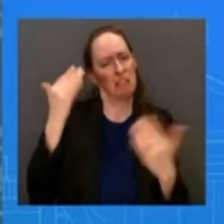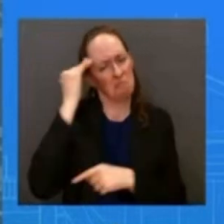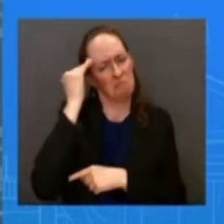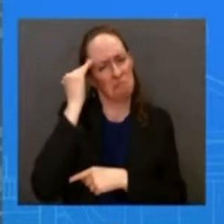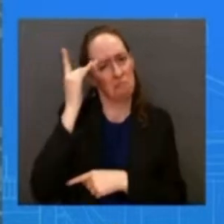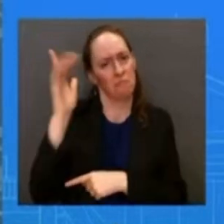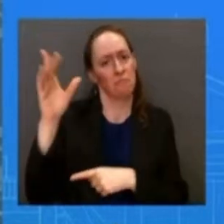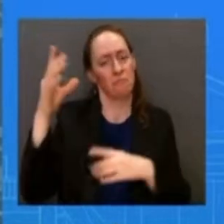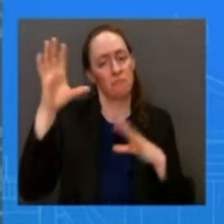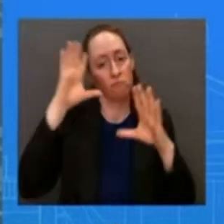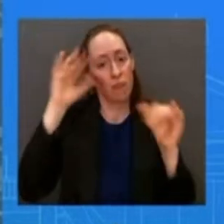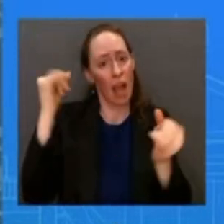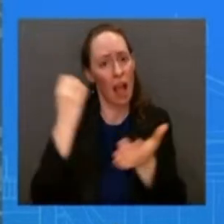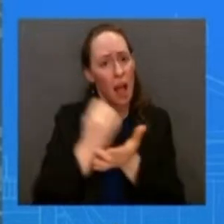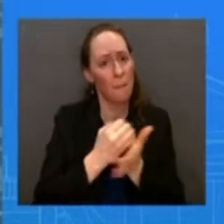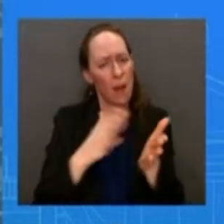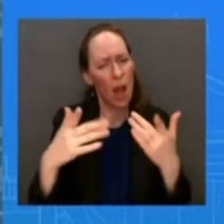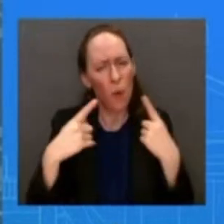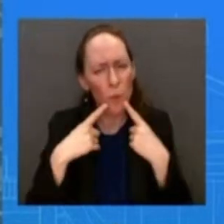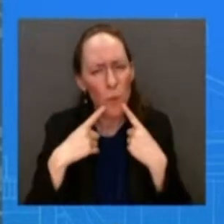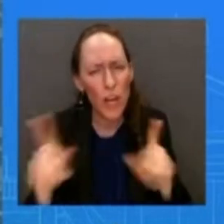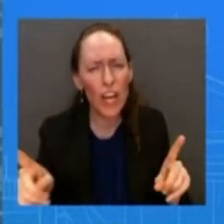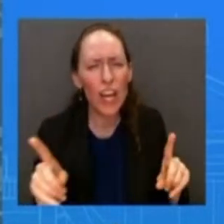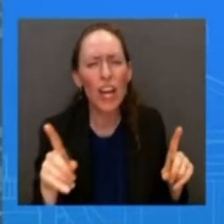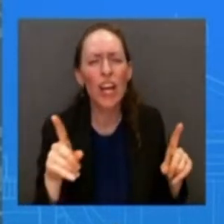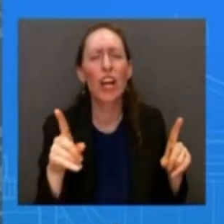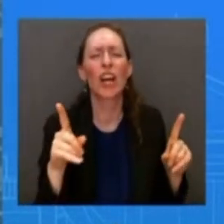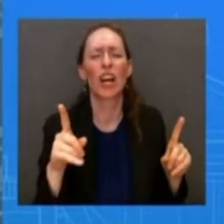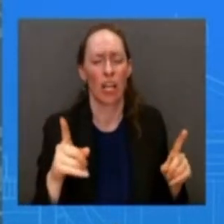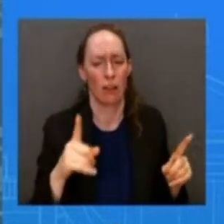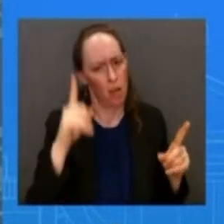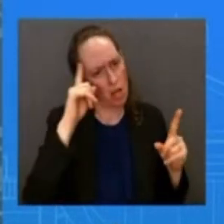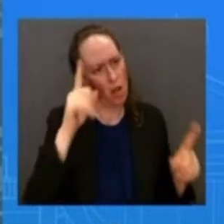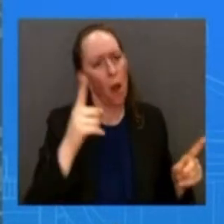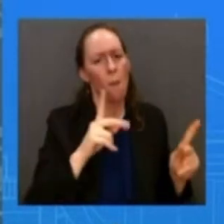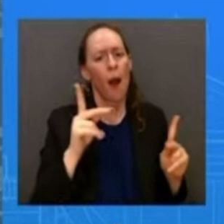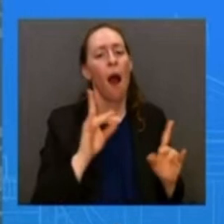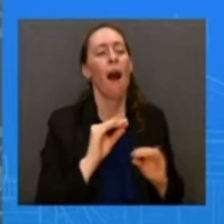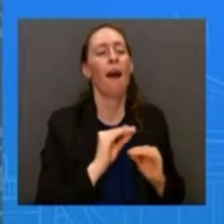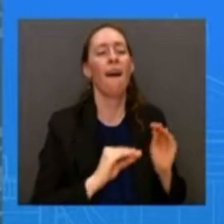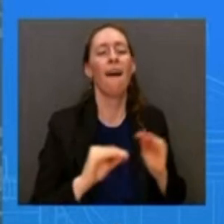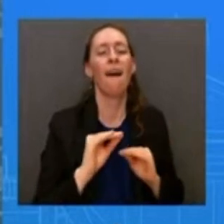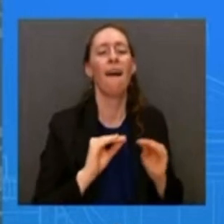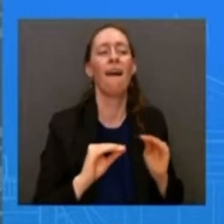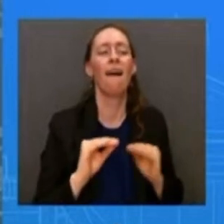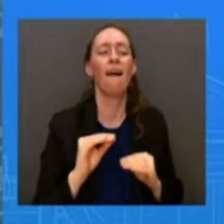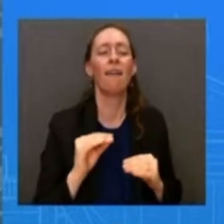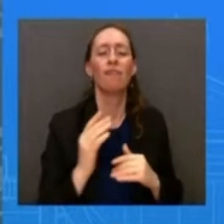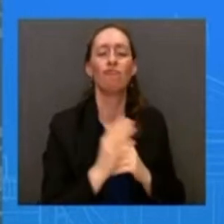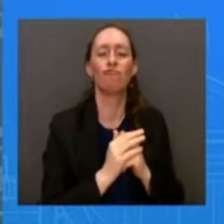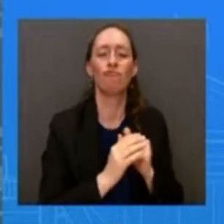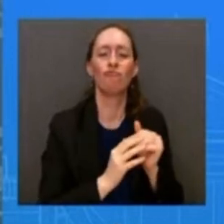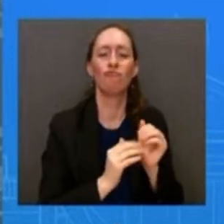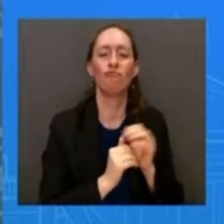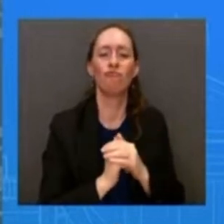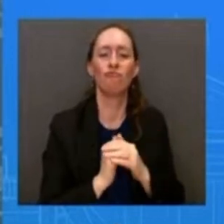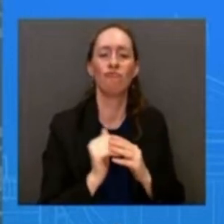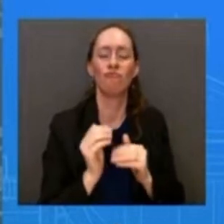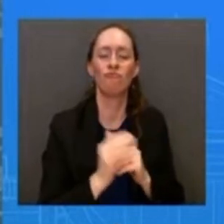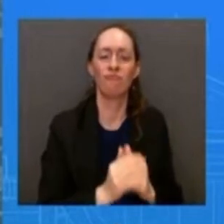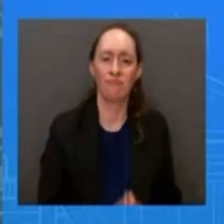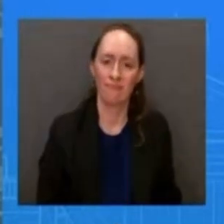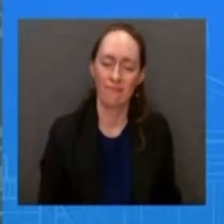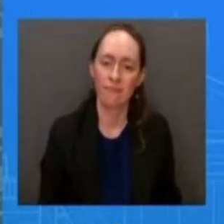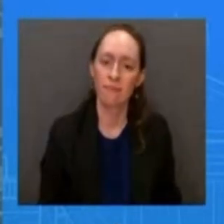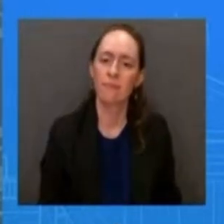room you me say this at the top how the how we have seen uh um you know how we have seen um the plan actually